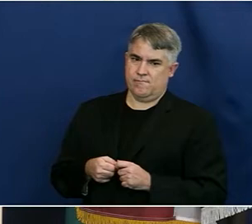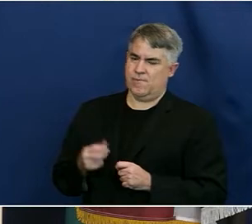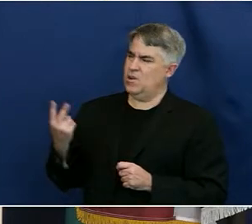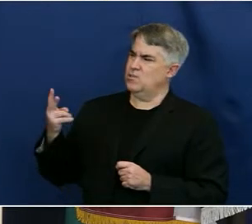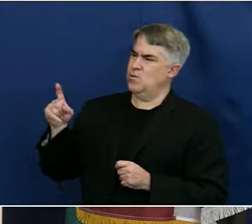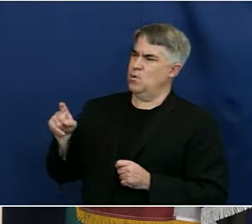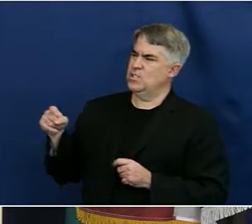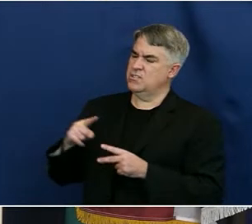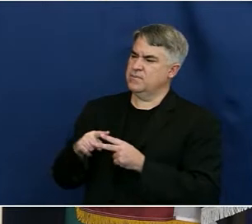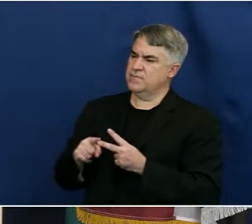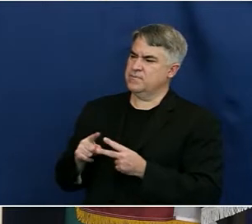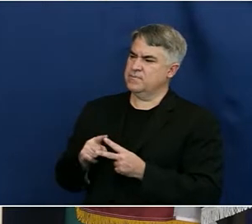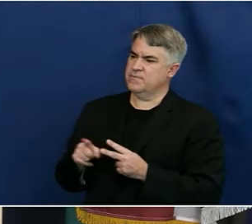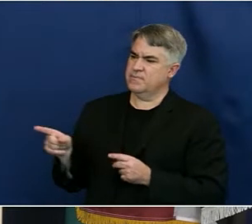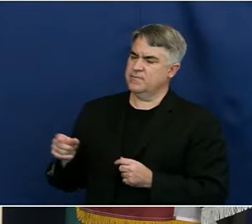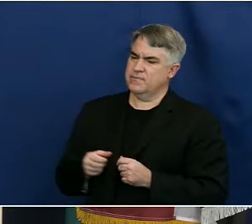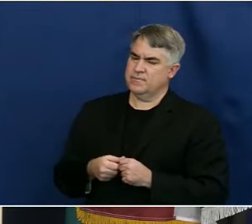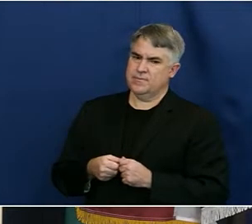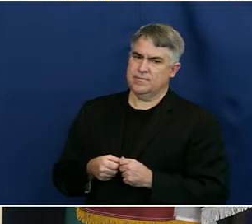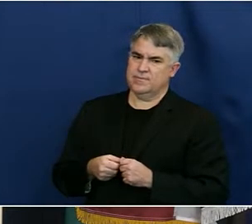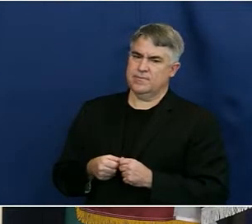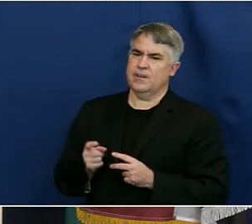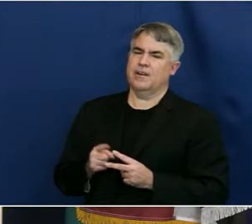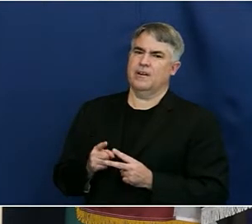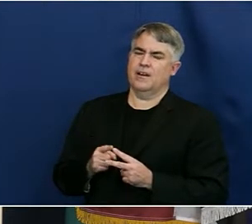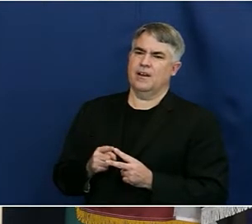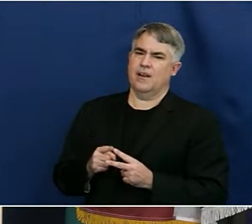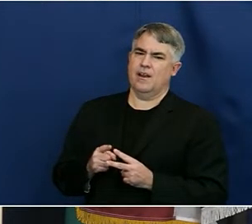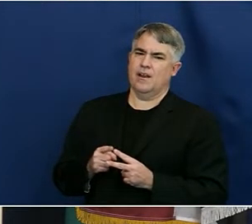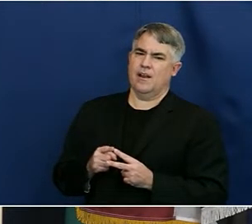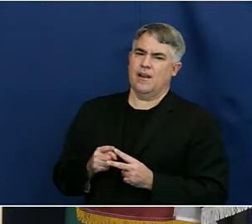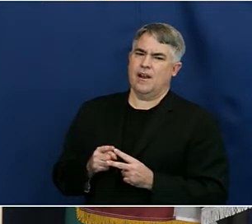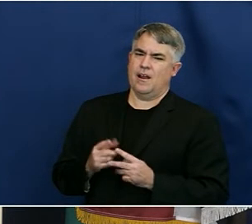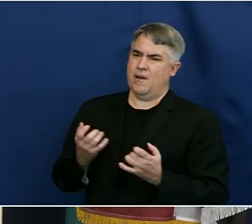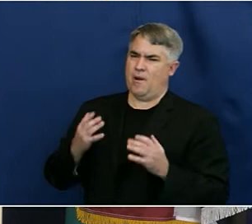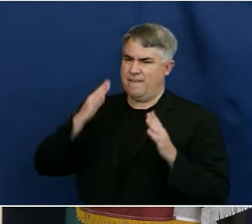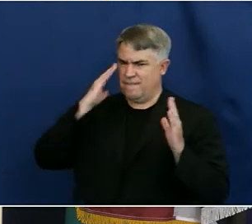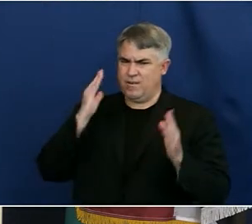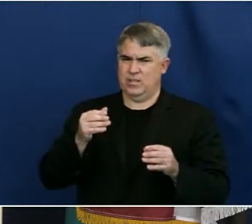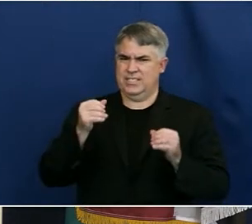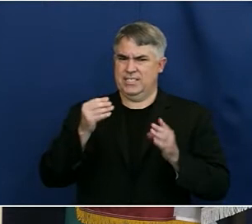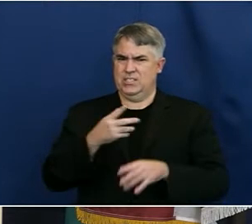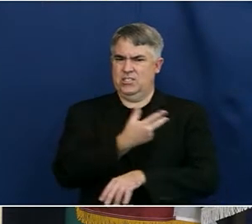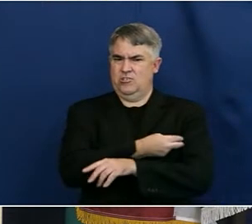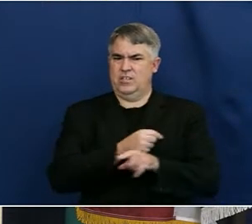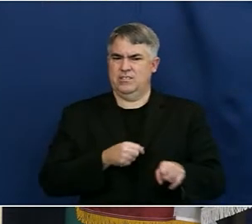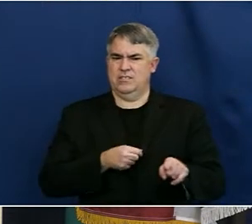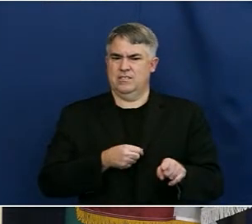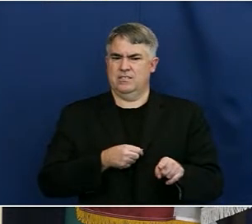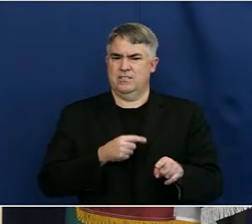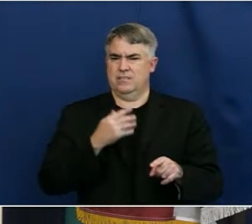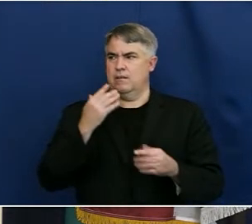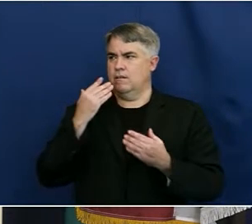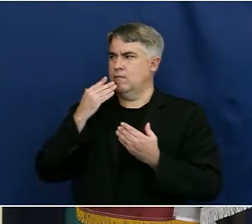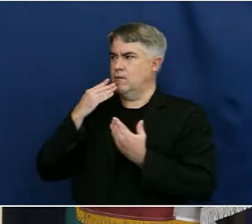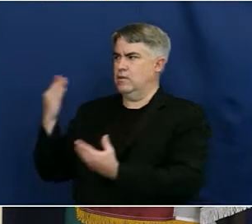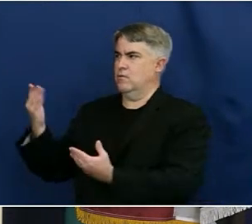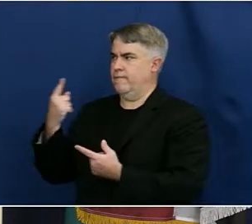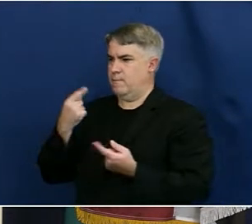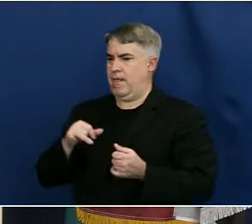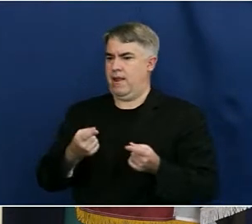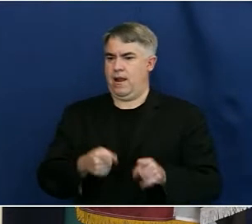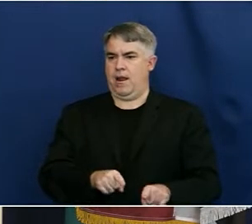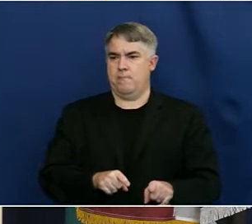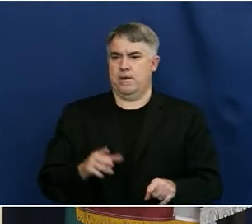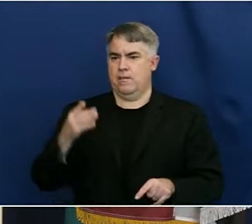I love that steps are being taken to vaccinate our teachers as quickly as possible. Thank you very, very much for that. Richard Barrera was on this